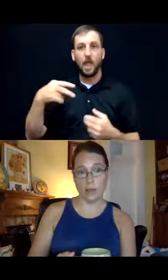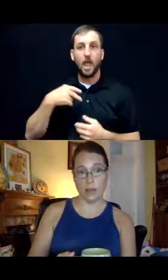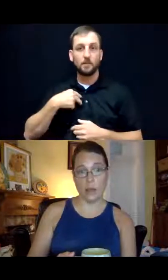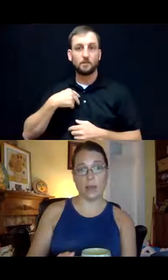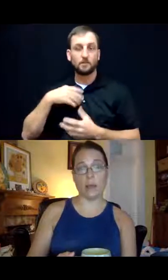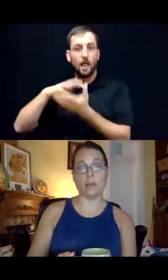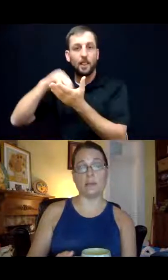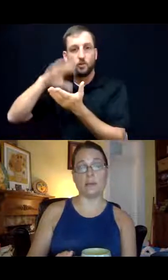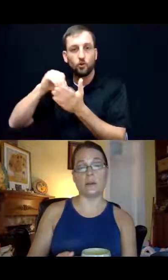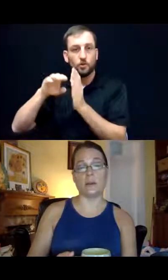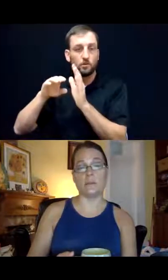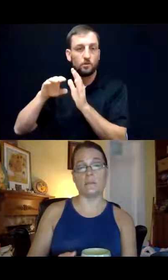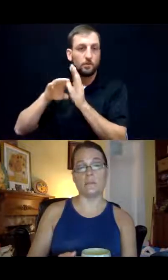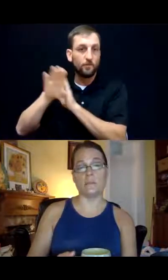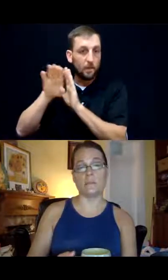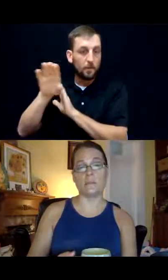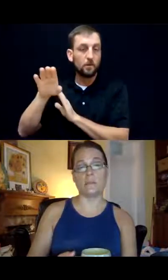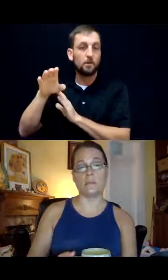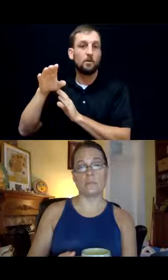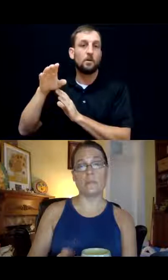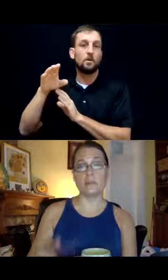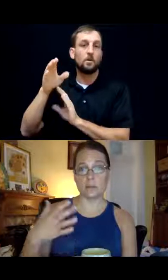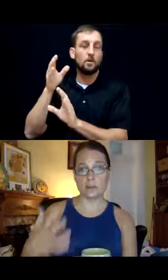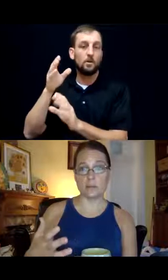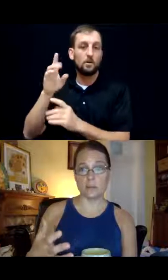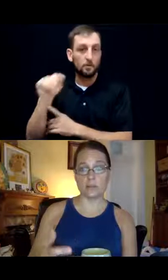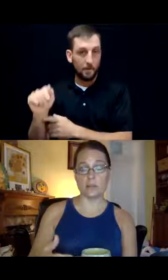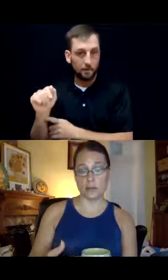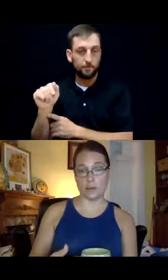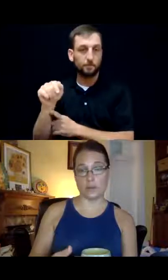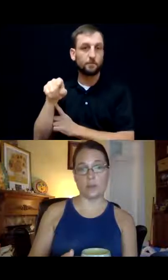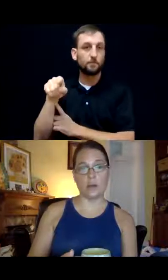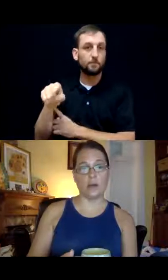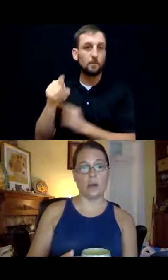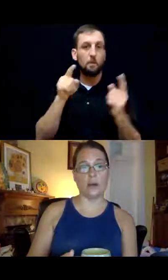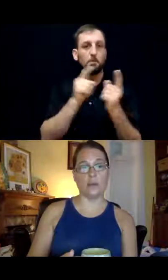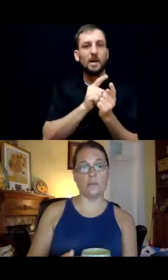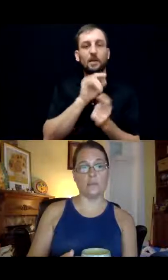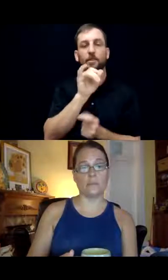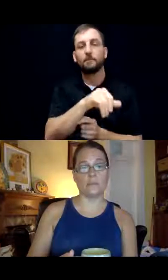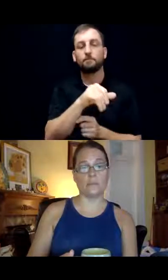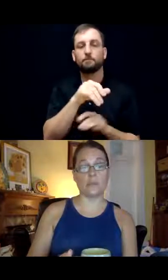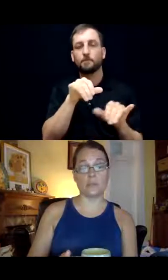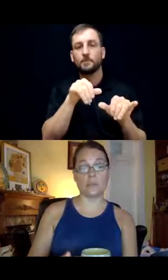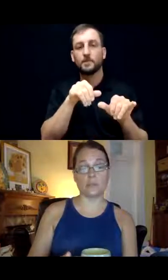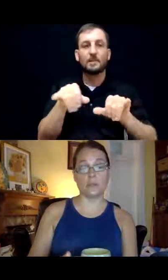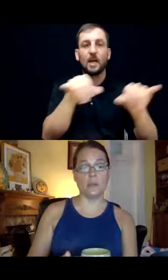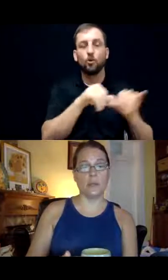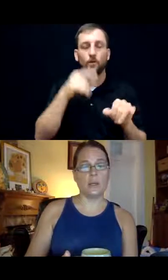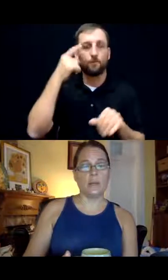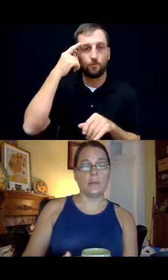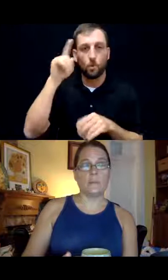and meets the standards for services.